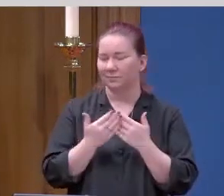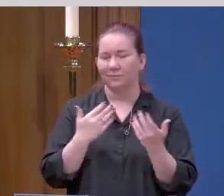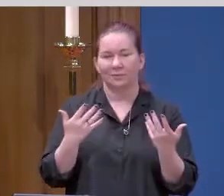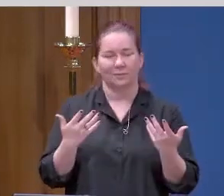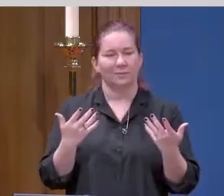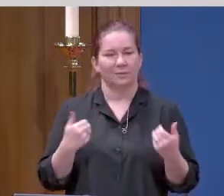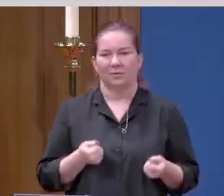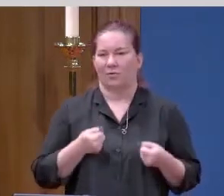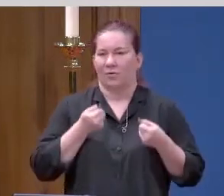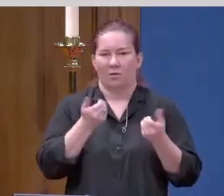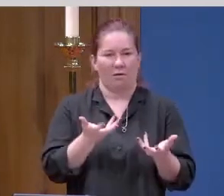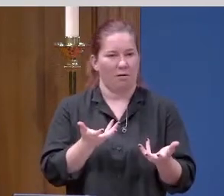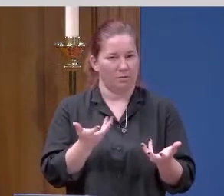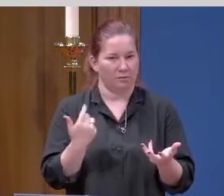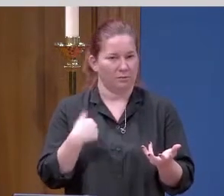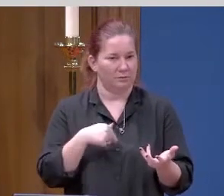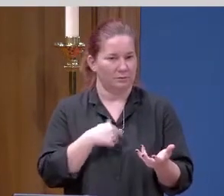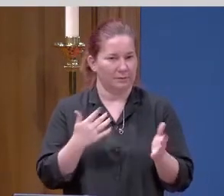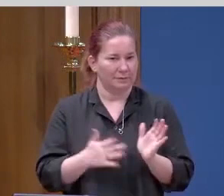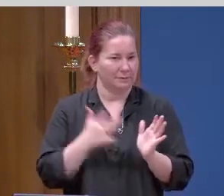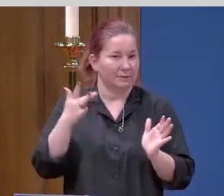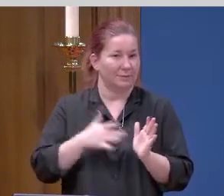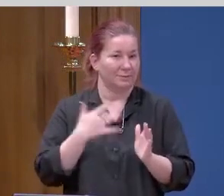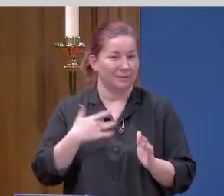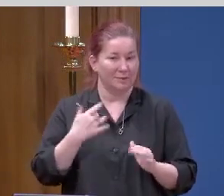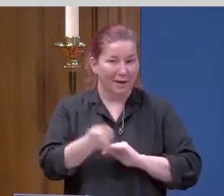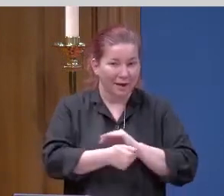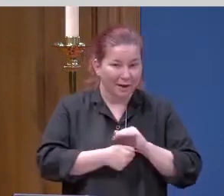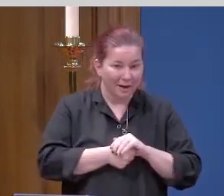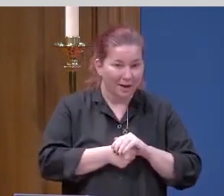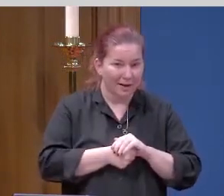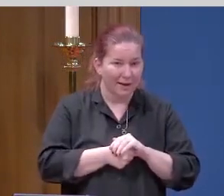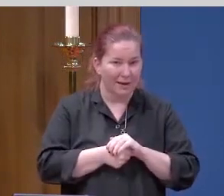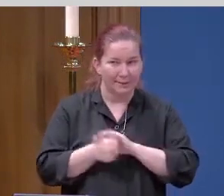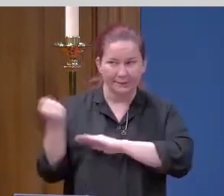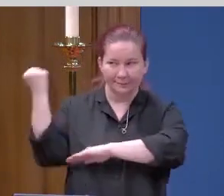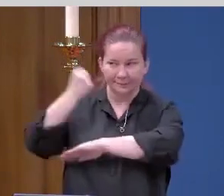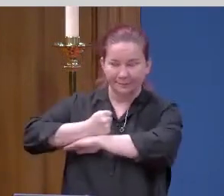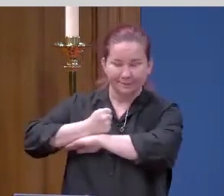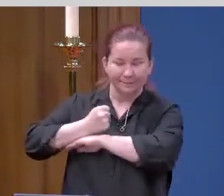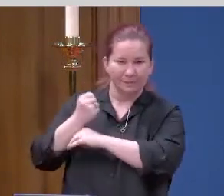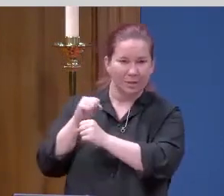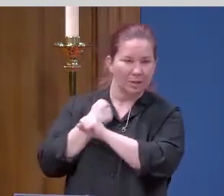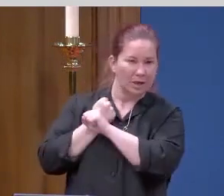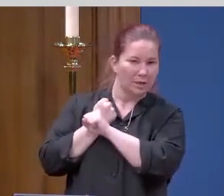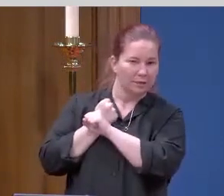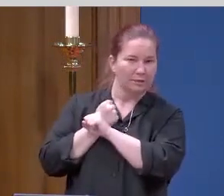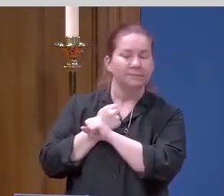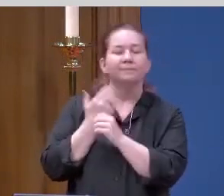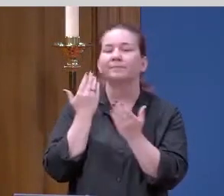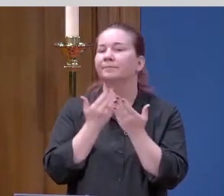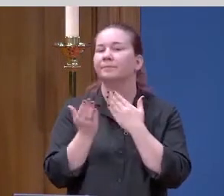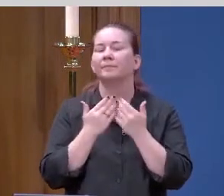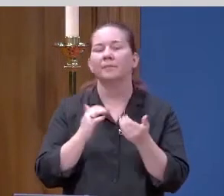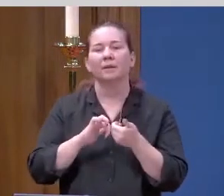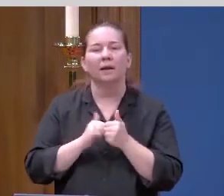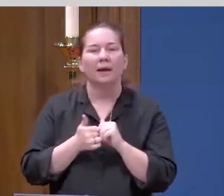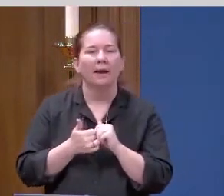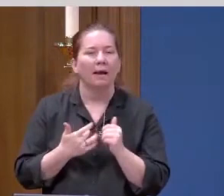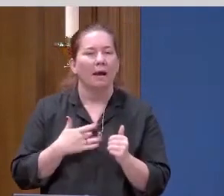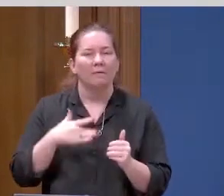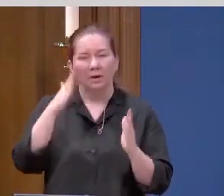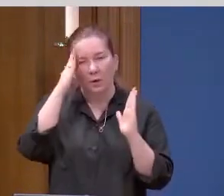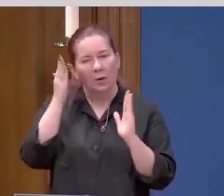it is that causes us to occasionally hide and lock ourselves in, no matter how hopeless